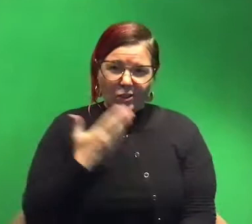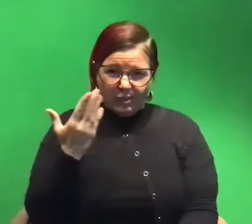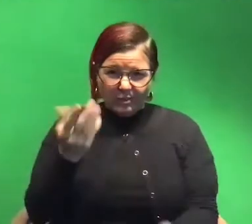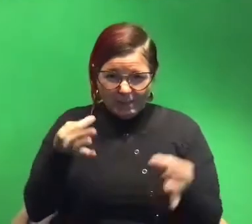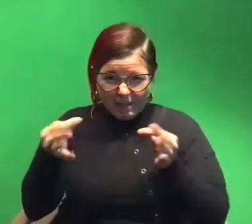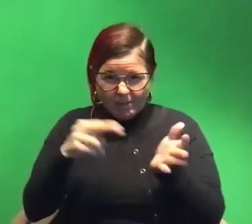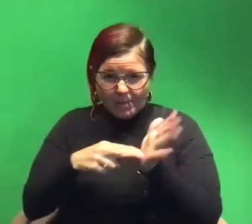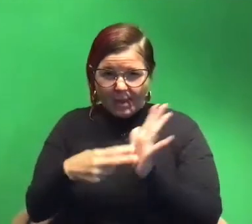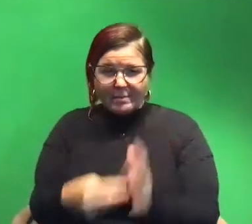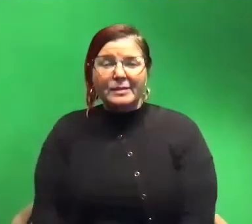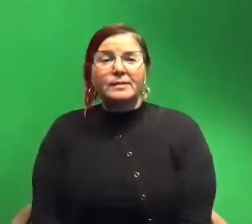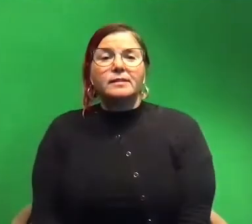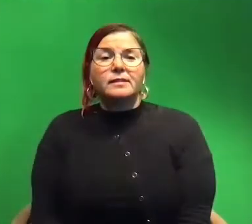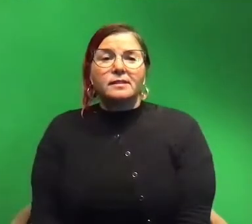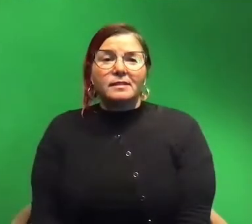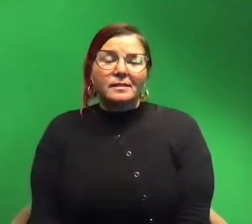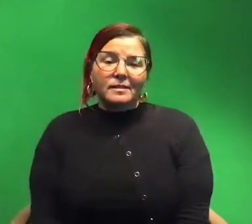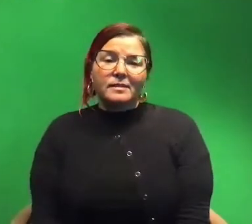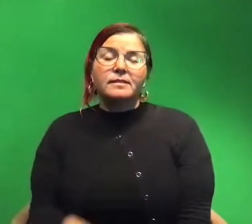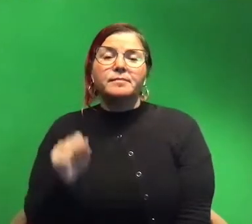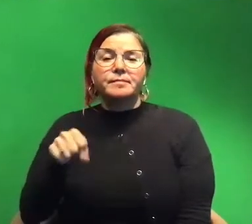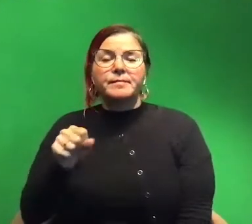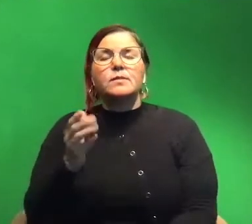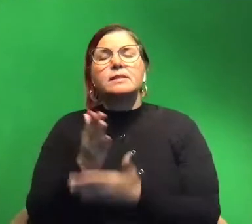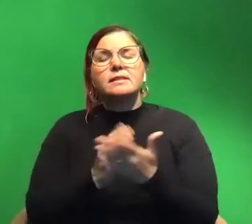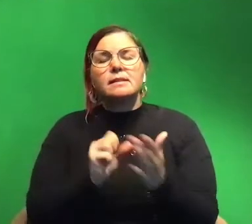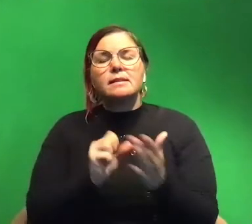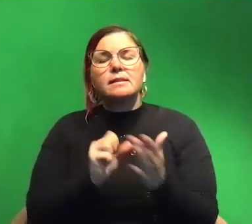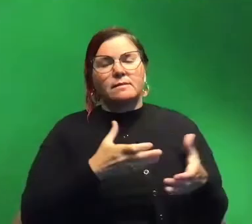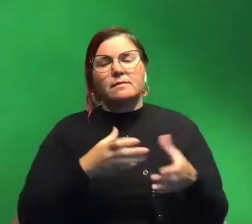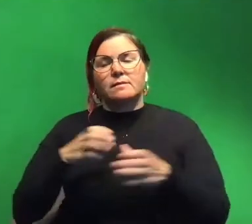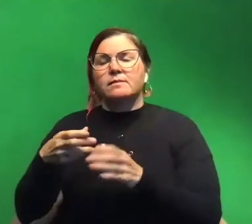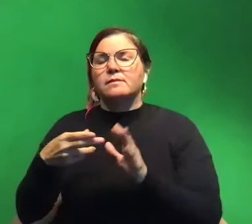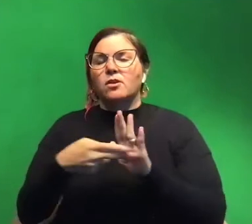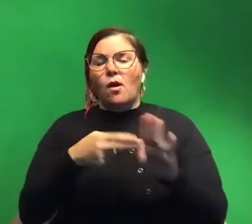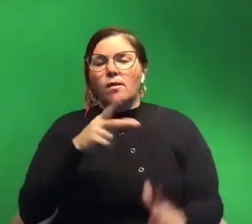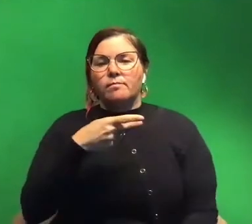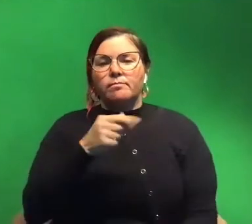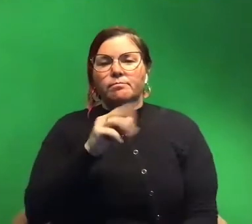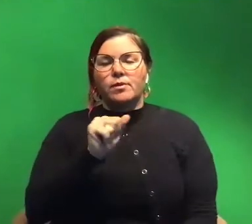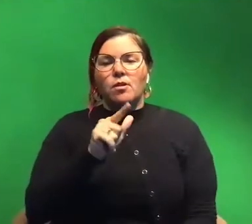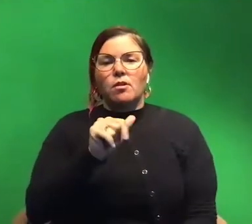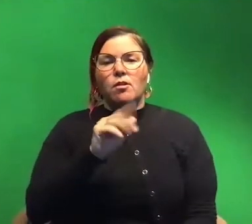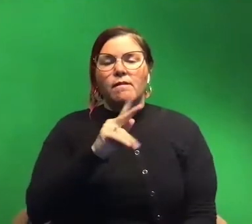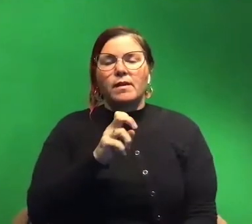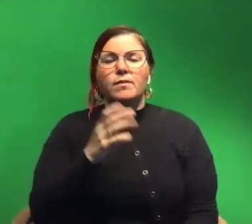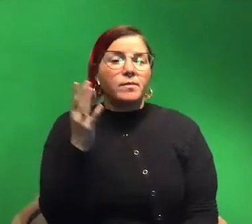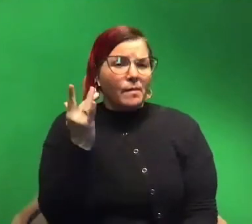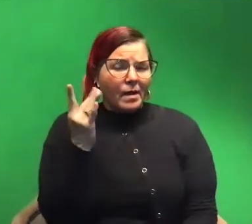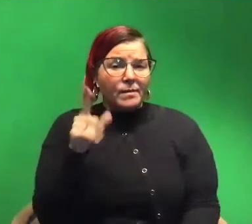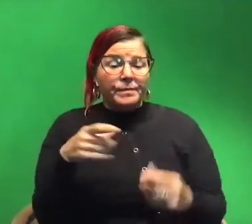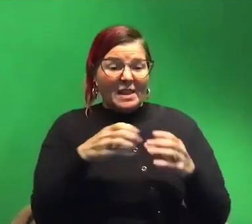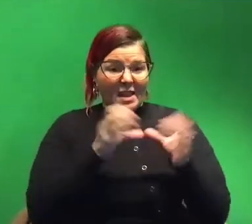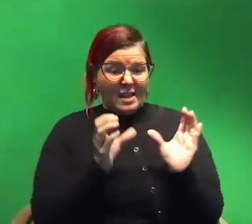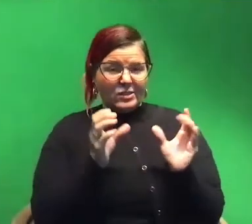Yeah so in some species they're called para larvae because when they hatch they are